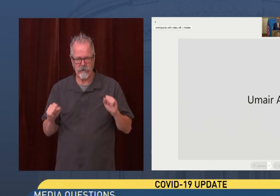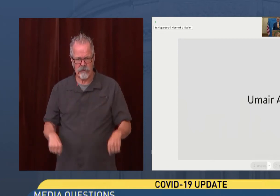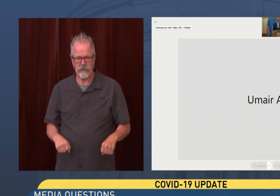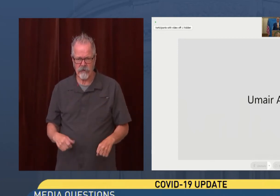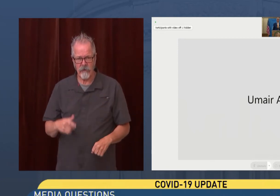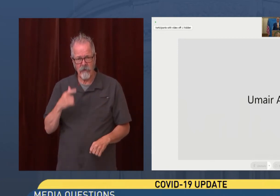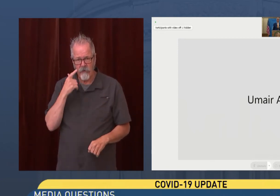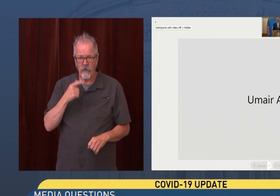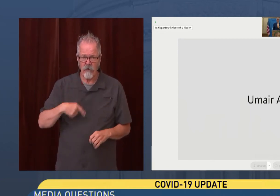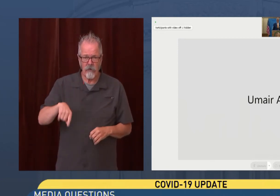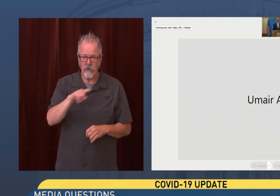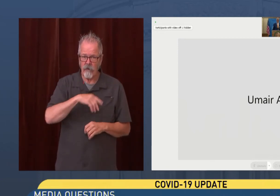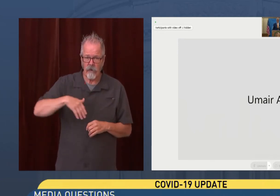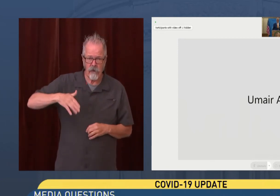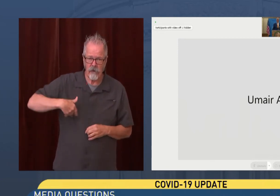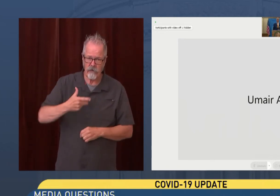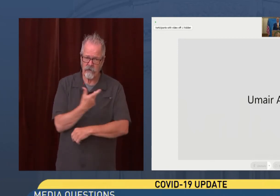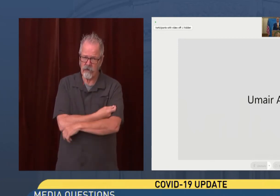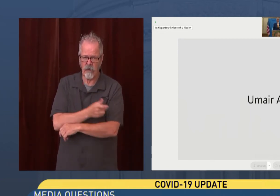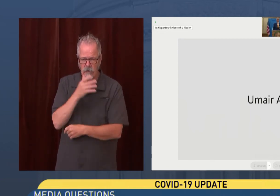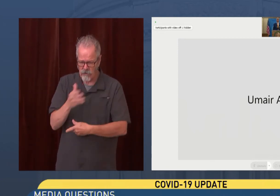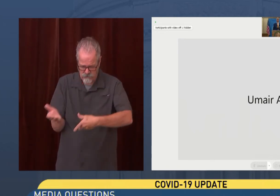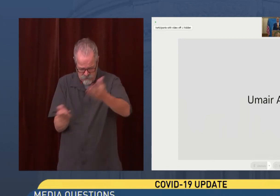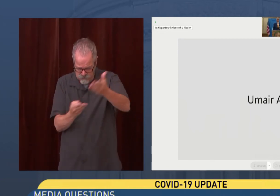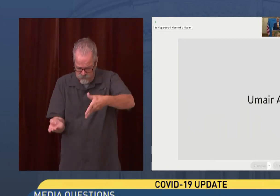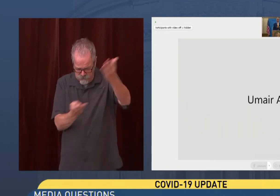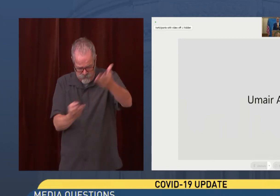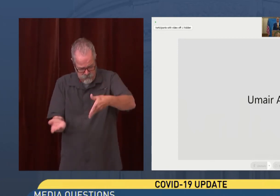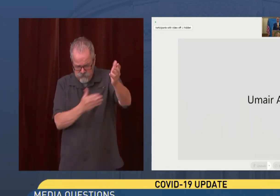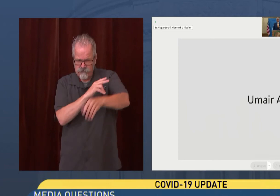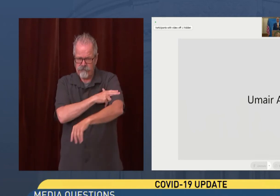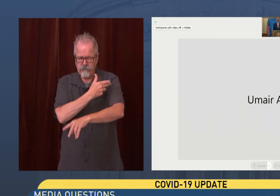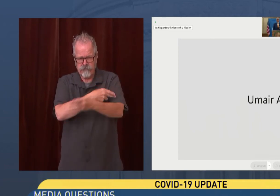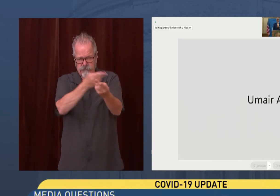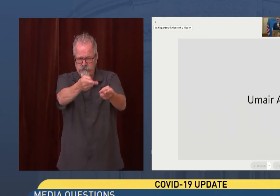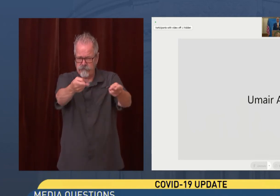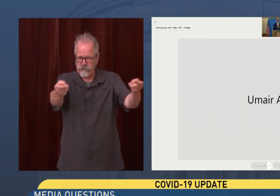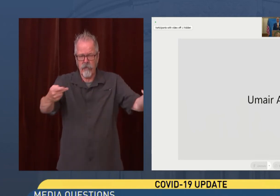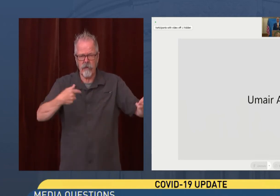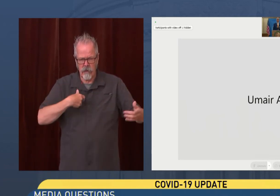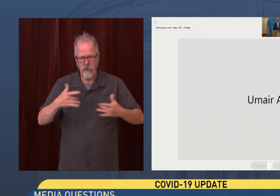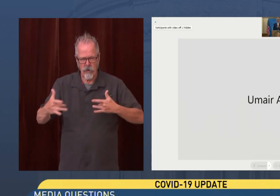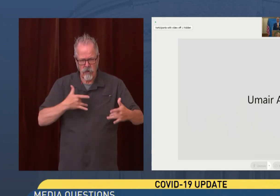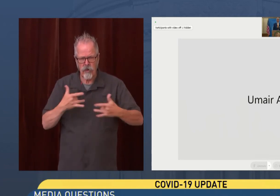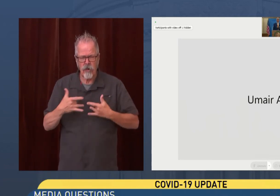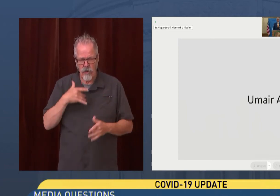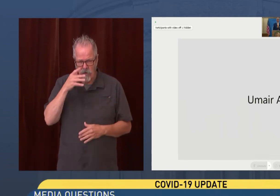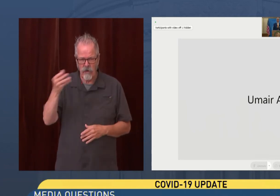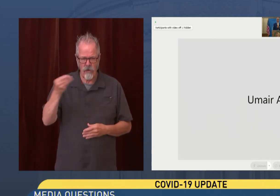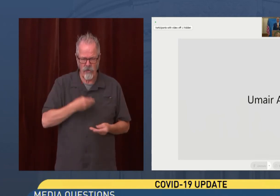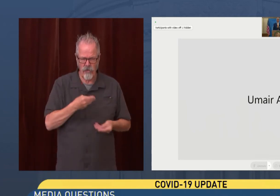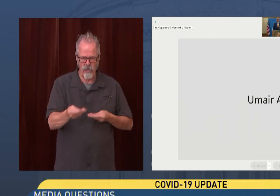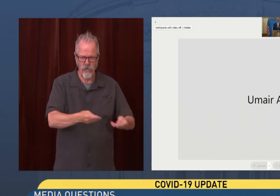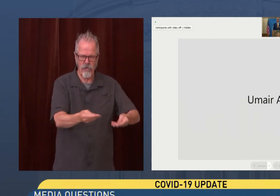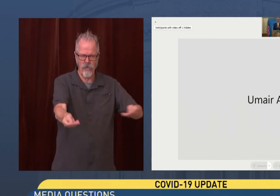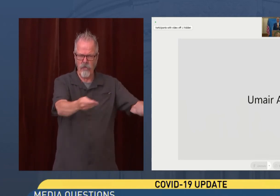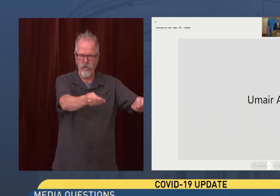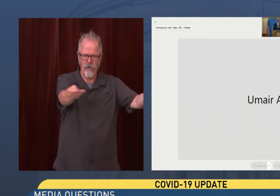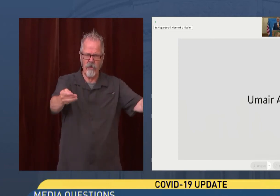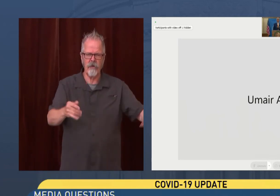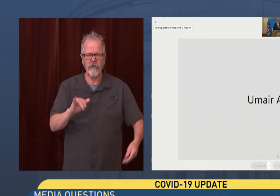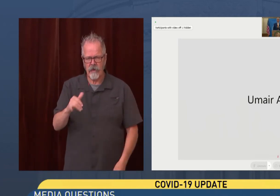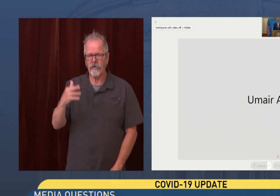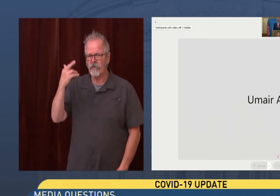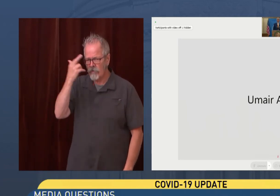unvaccinated, but also the concern about transmission. So it is increasing and that is absolutely why we have to change our